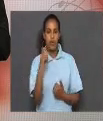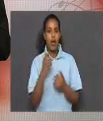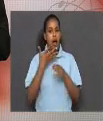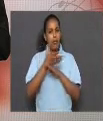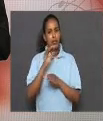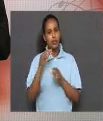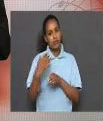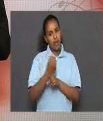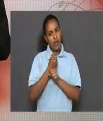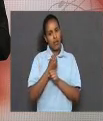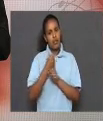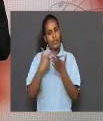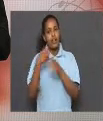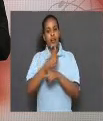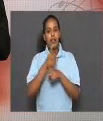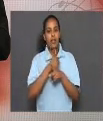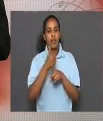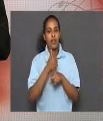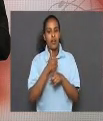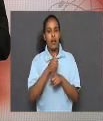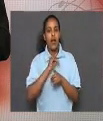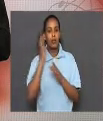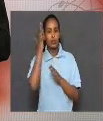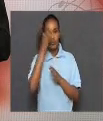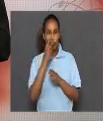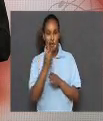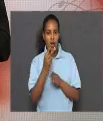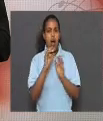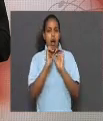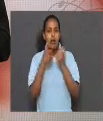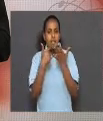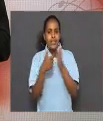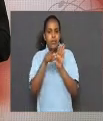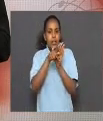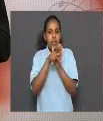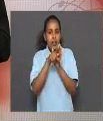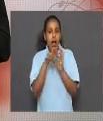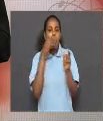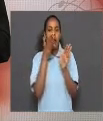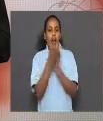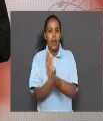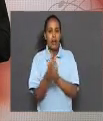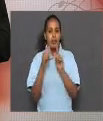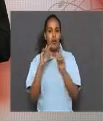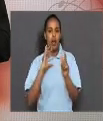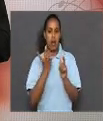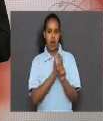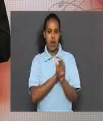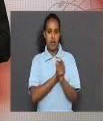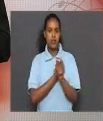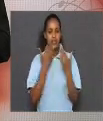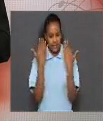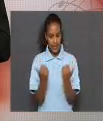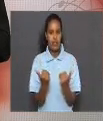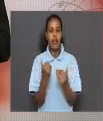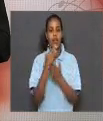After we take up this activity, I will show you how this principle applies to our current